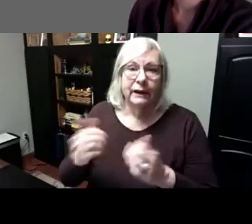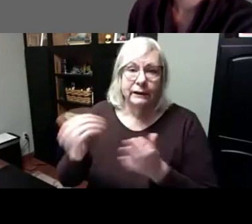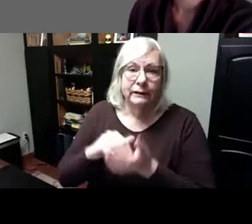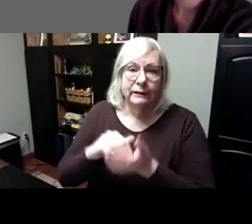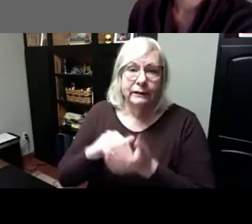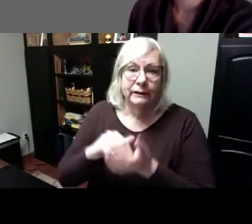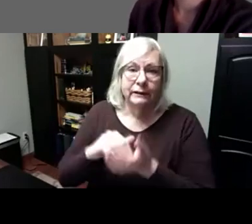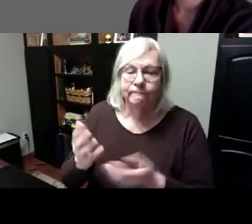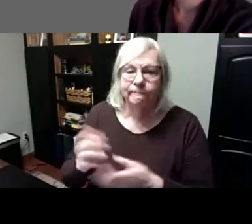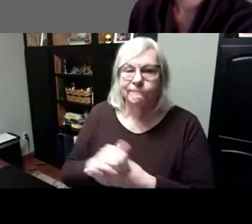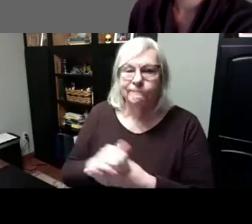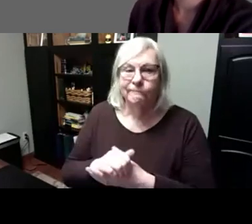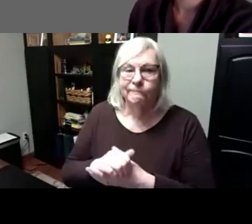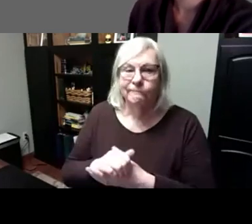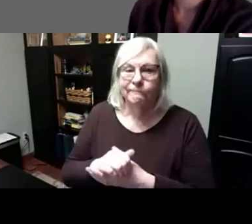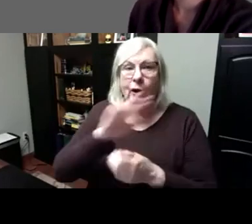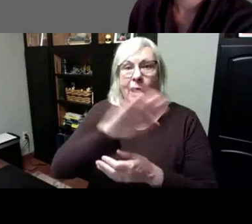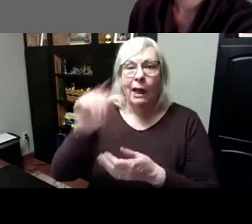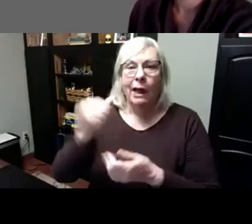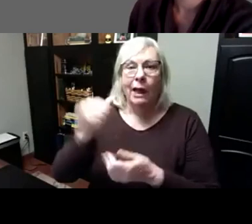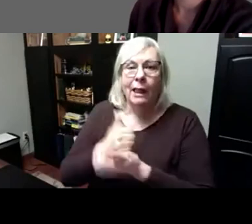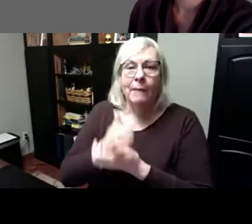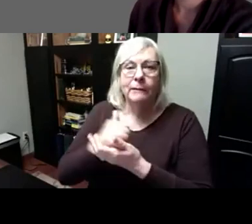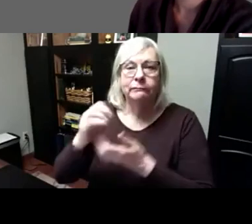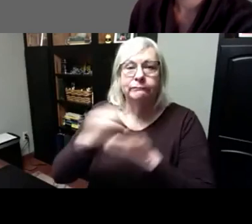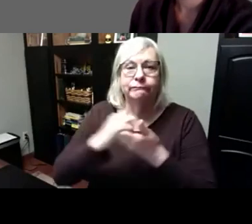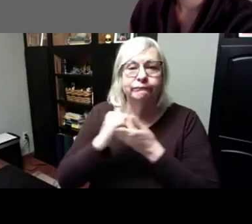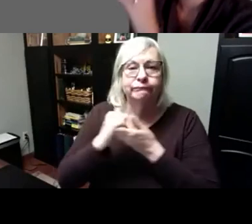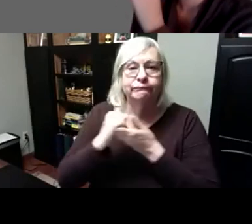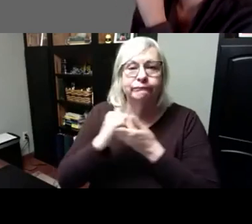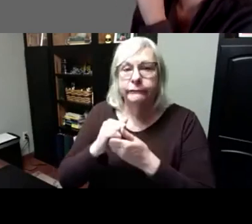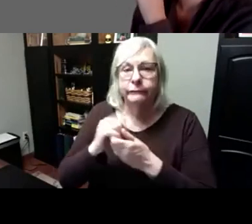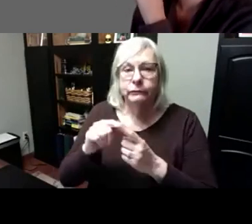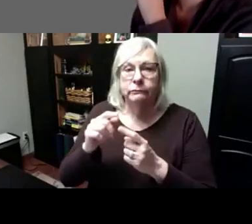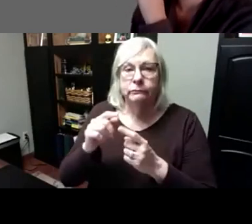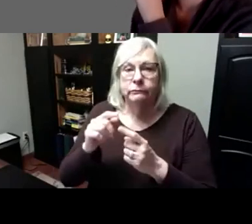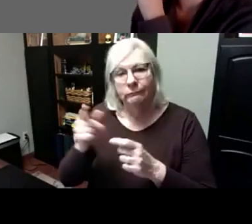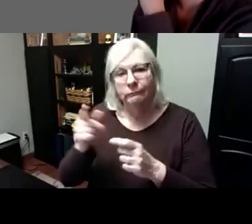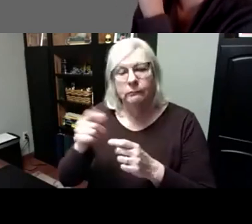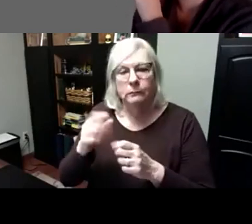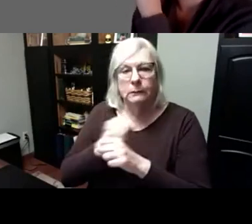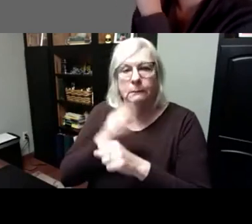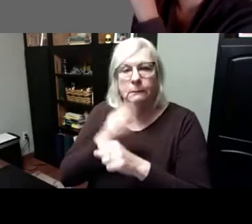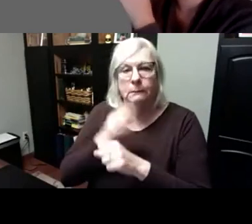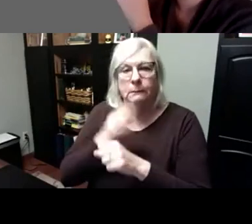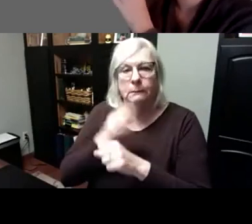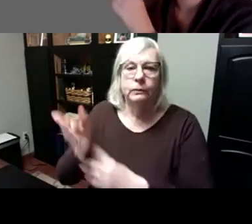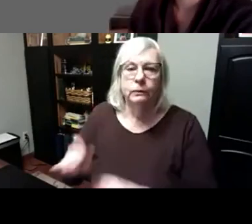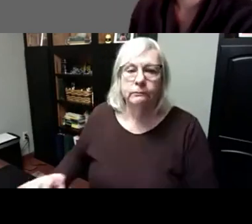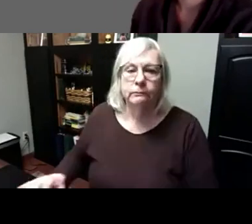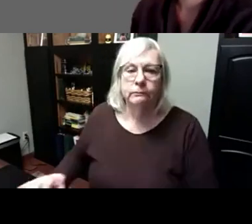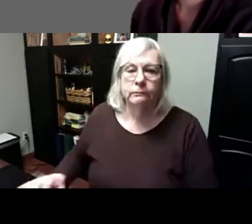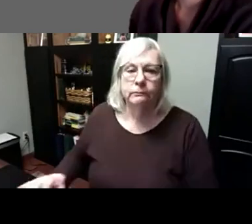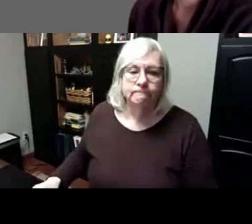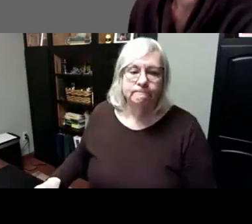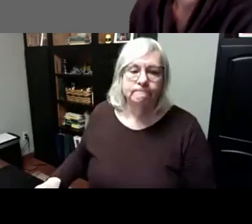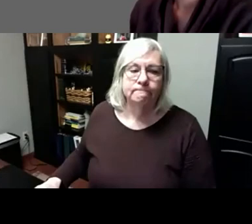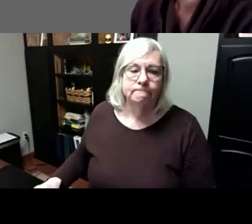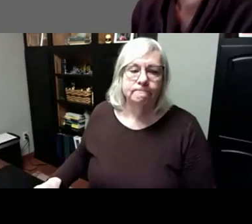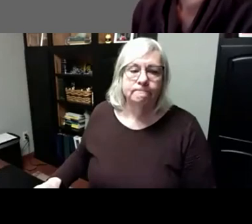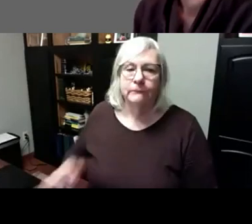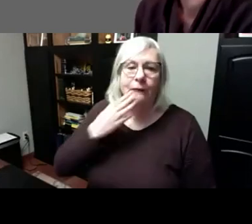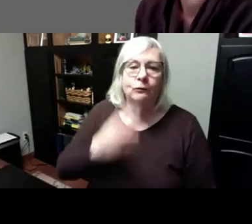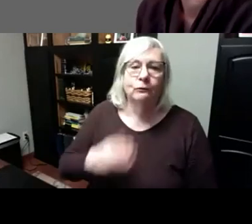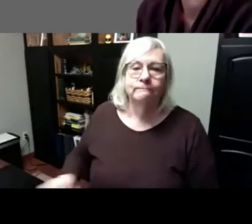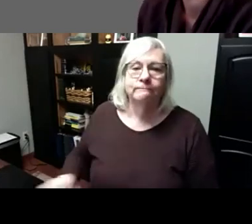suggested, and the insurance lobbyists really got into it so that it didn't